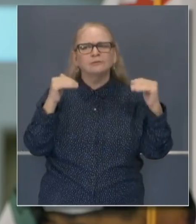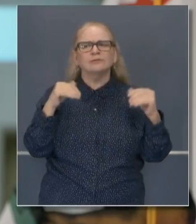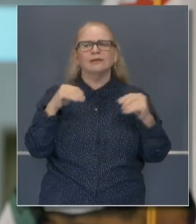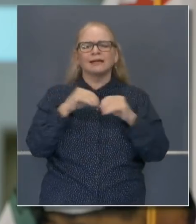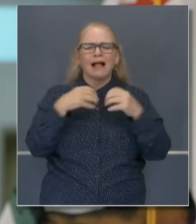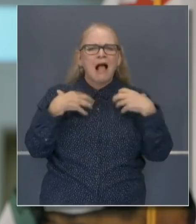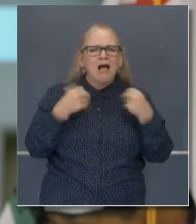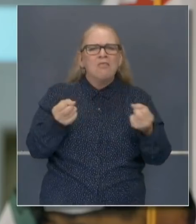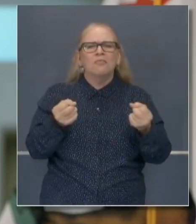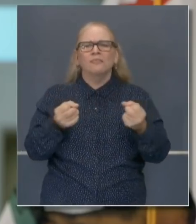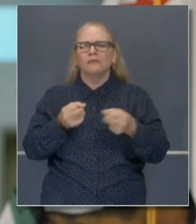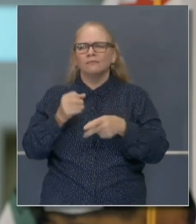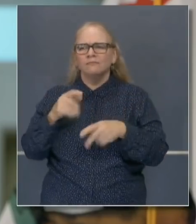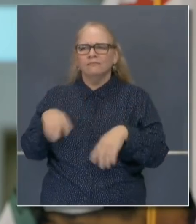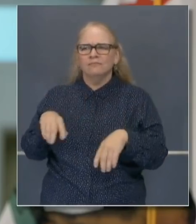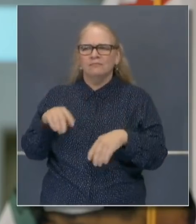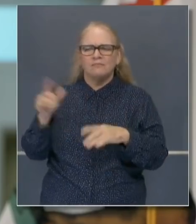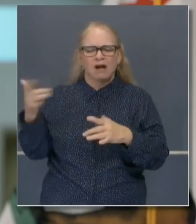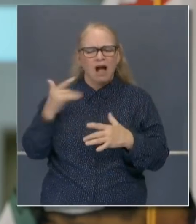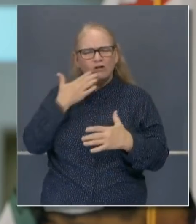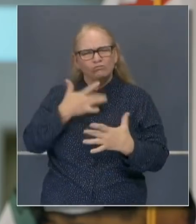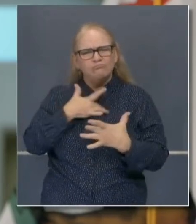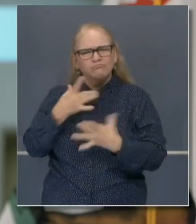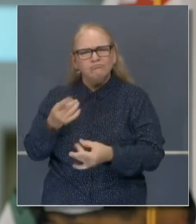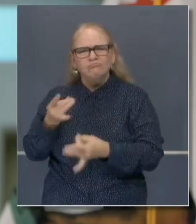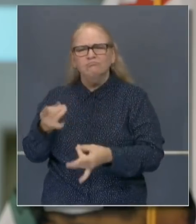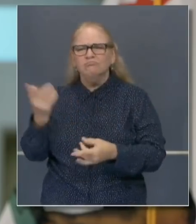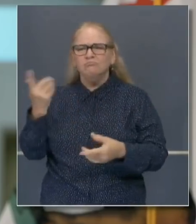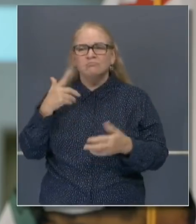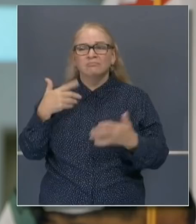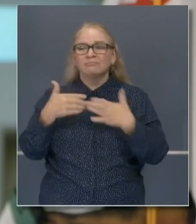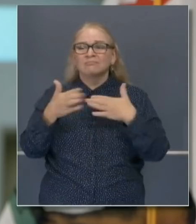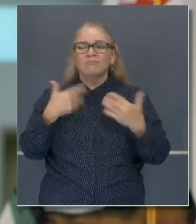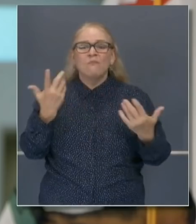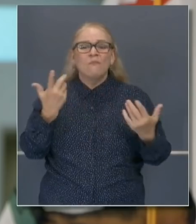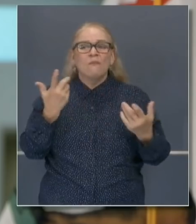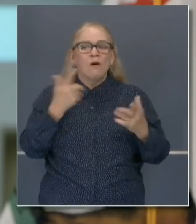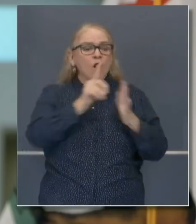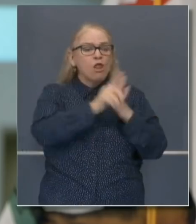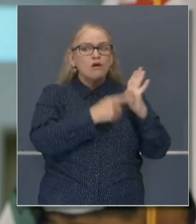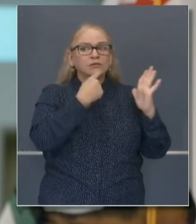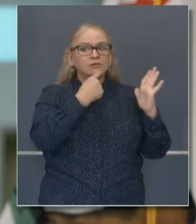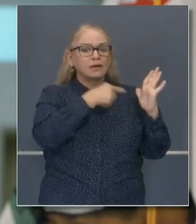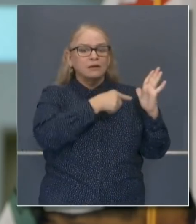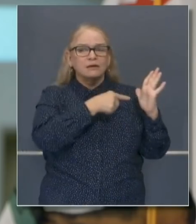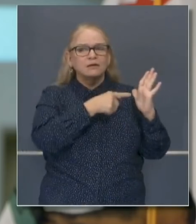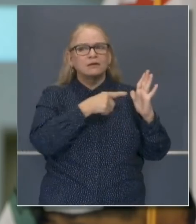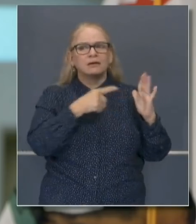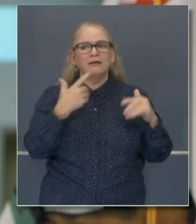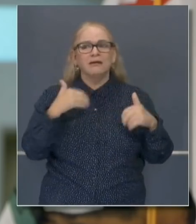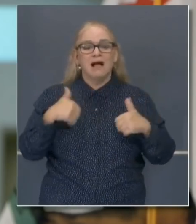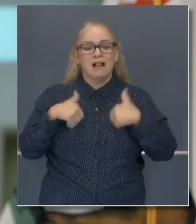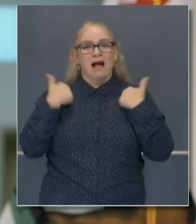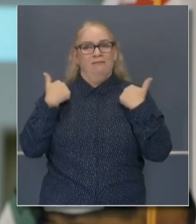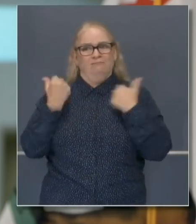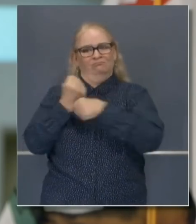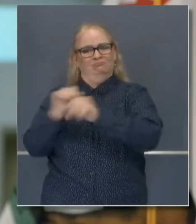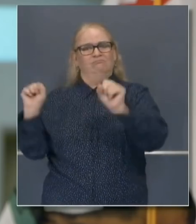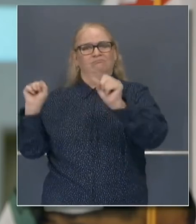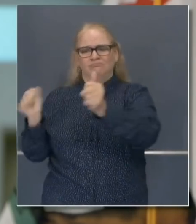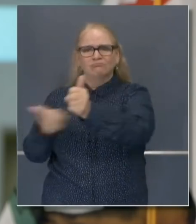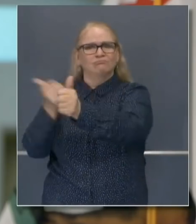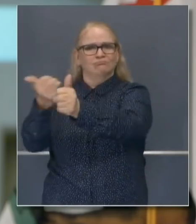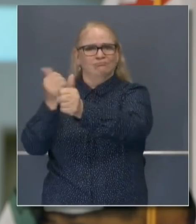compassion who knows that despite what the declaration says, life, liberty and the pursuit of happiness are not simply